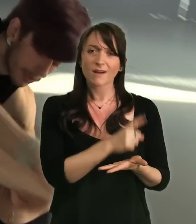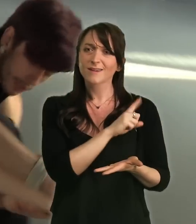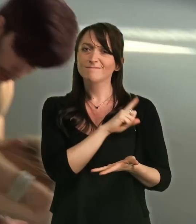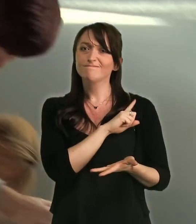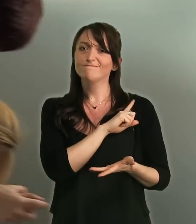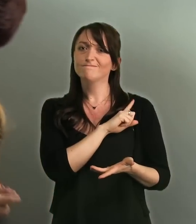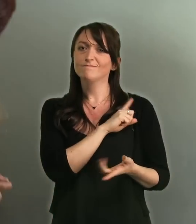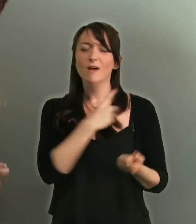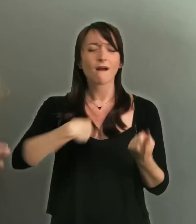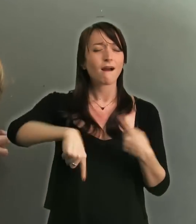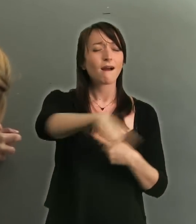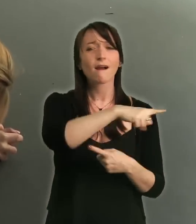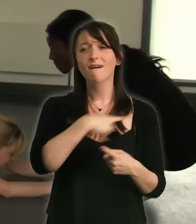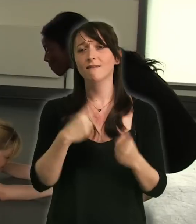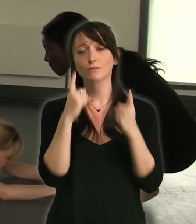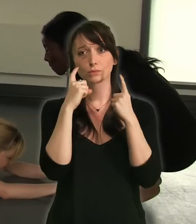I'm still kind of